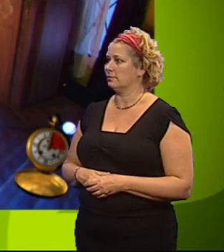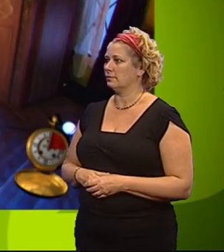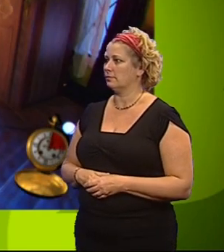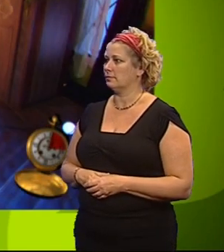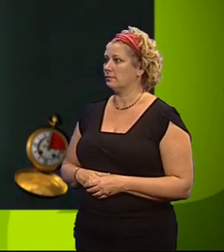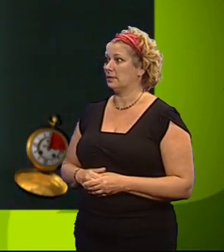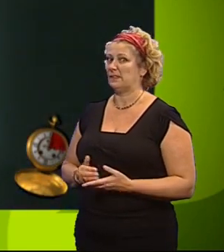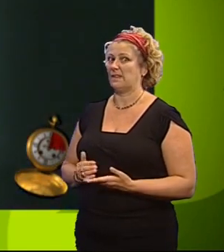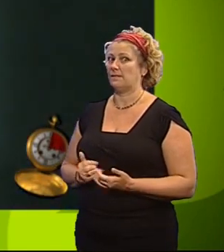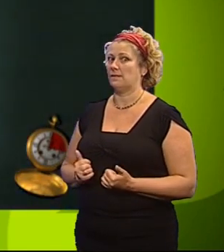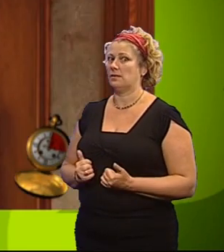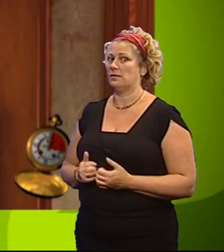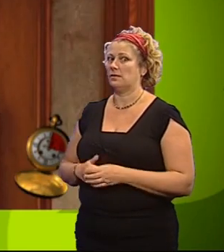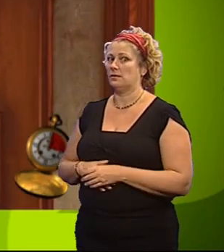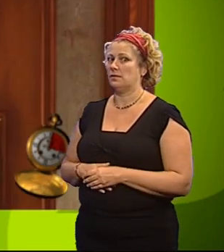It's safe.